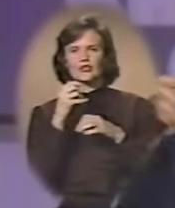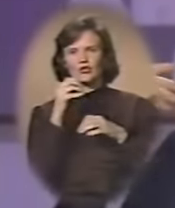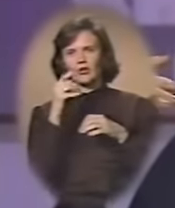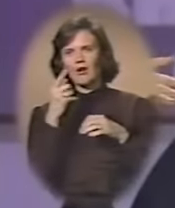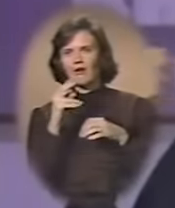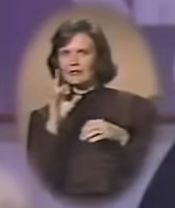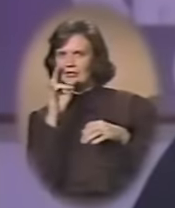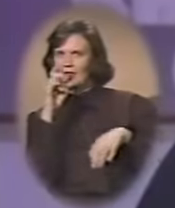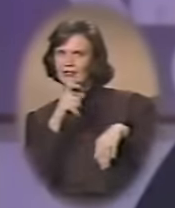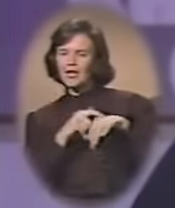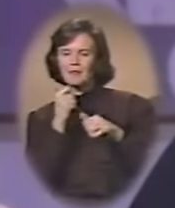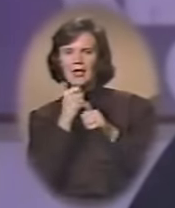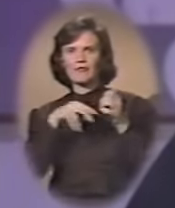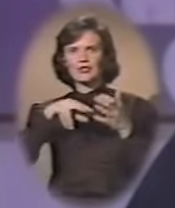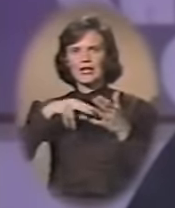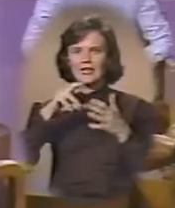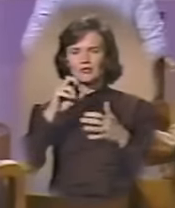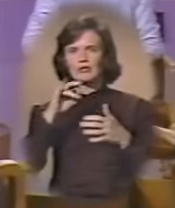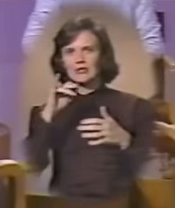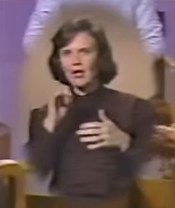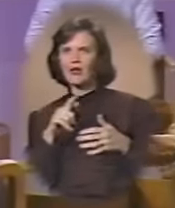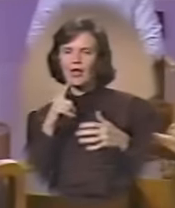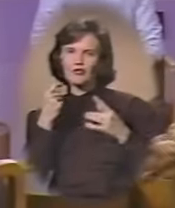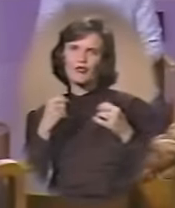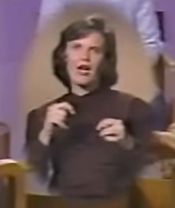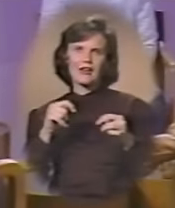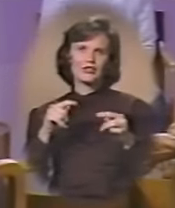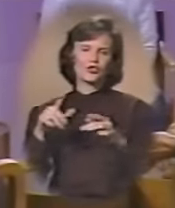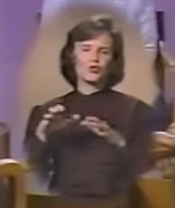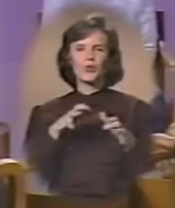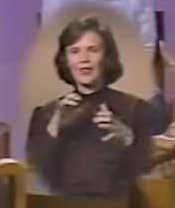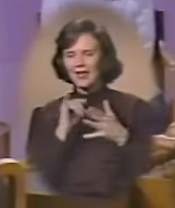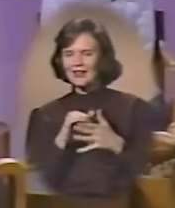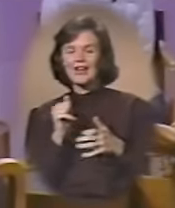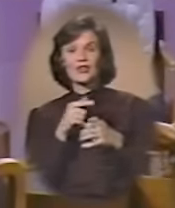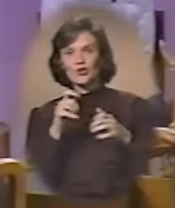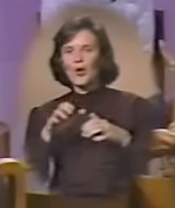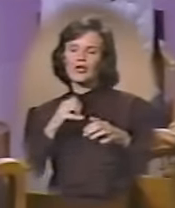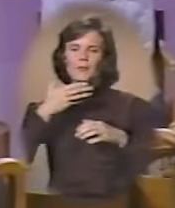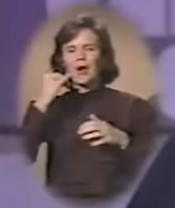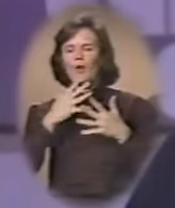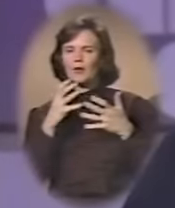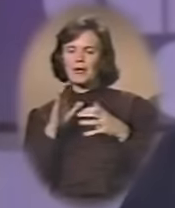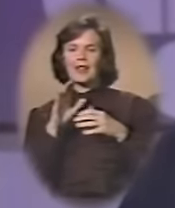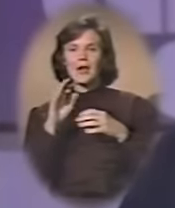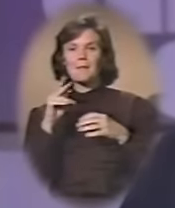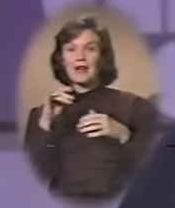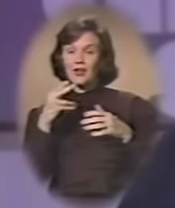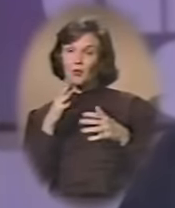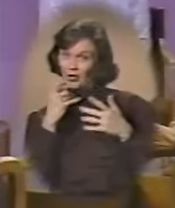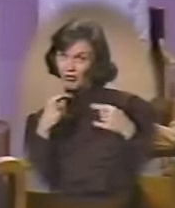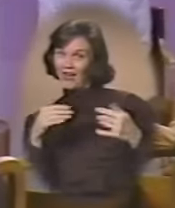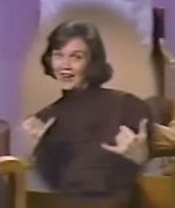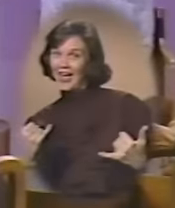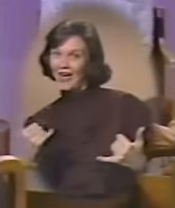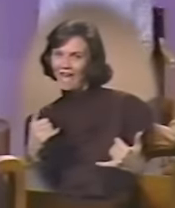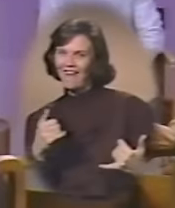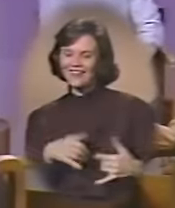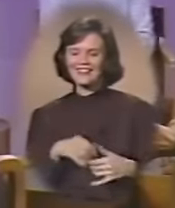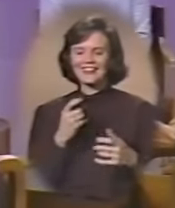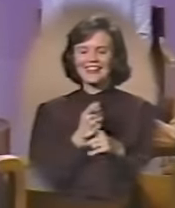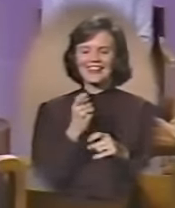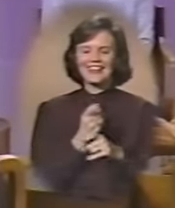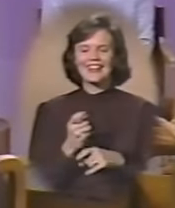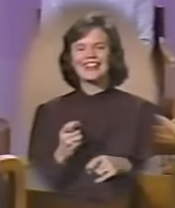seven times. Every dancing recital, I try to sing anything you can do, I can do better. And I wanted to be like Betty Huffman. Want to try it now? Are you